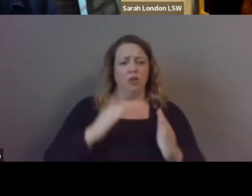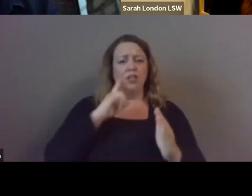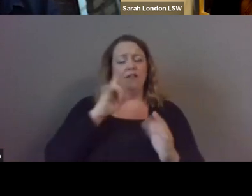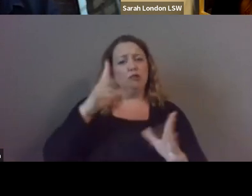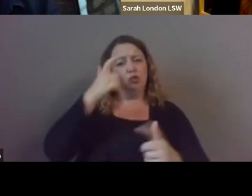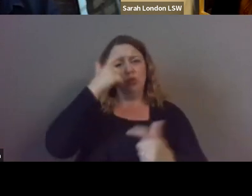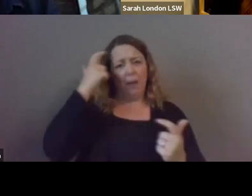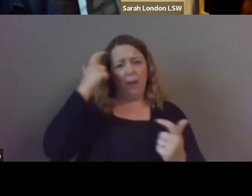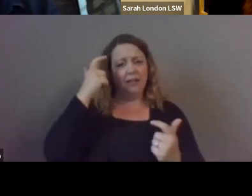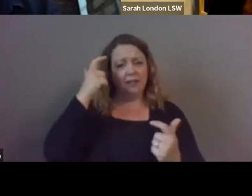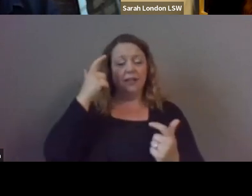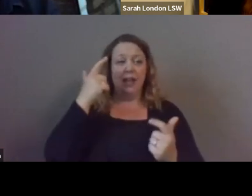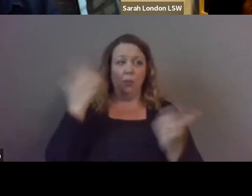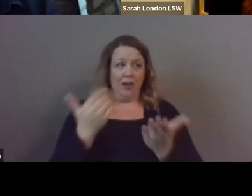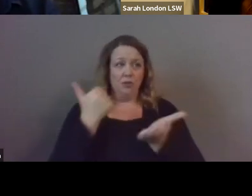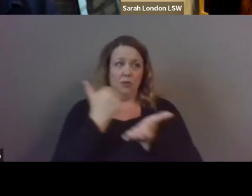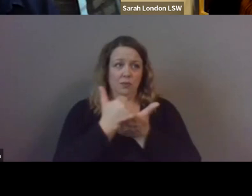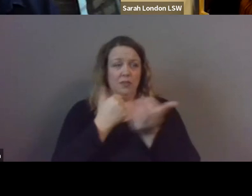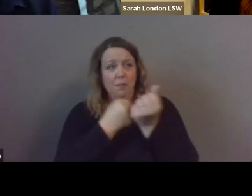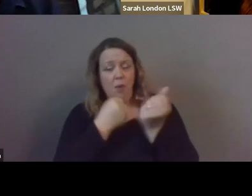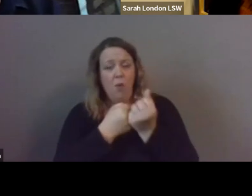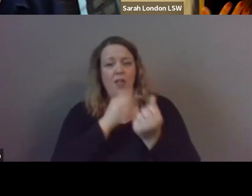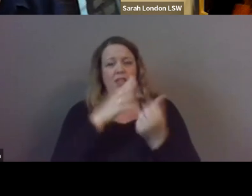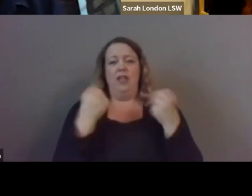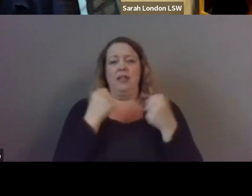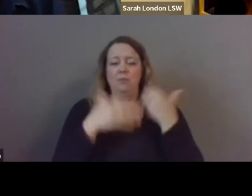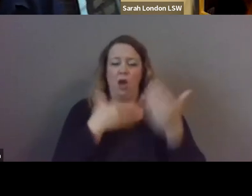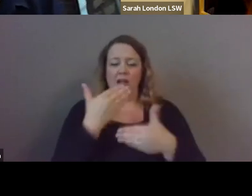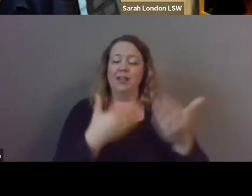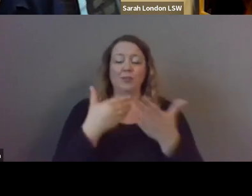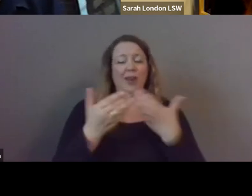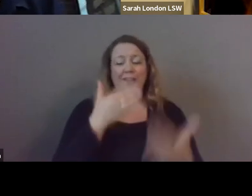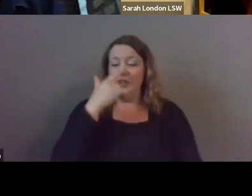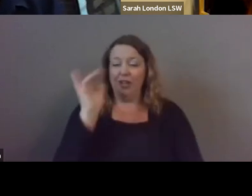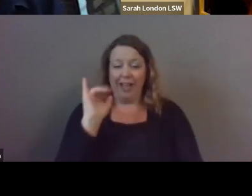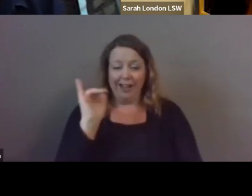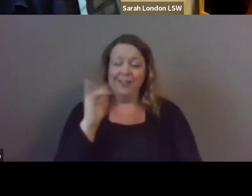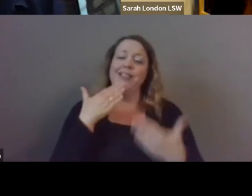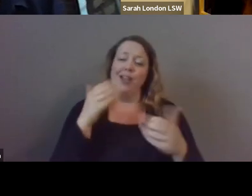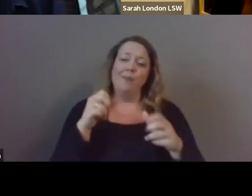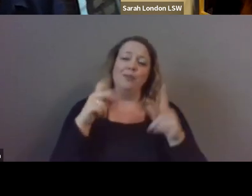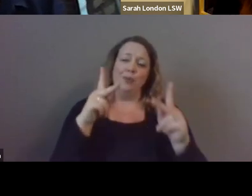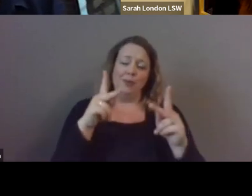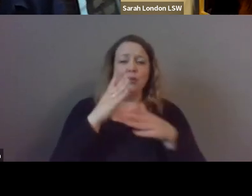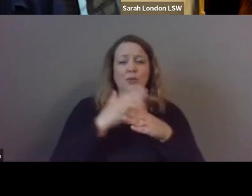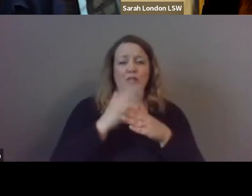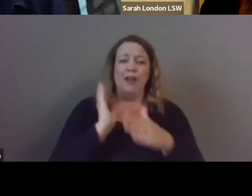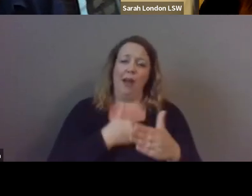healing process however that looks um but yes so thank you again for the opportunity to share what our program has brought to our communities